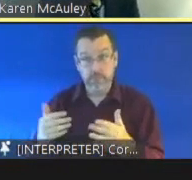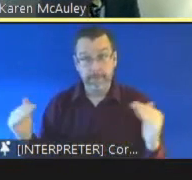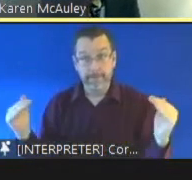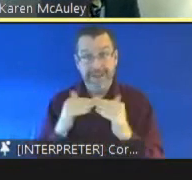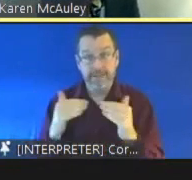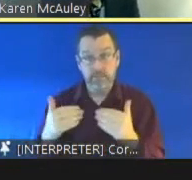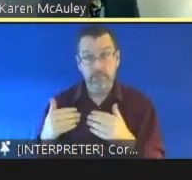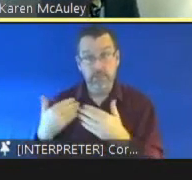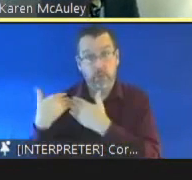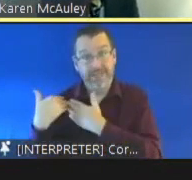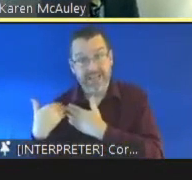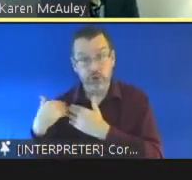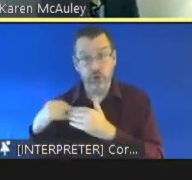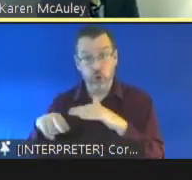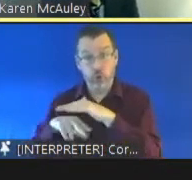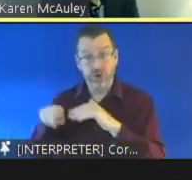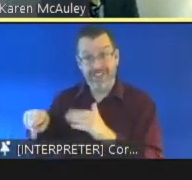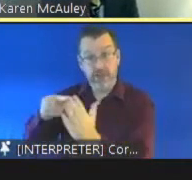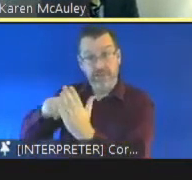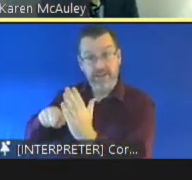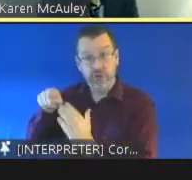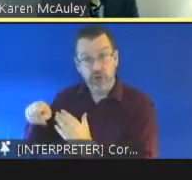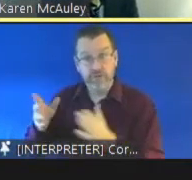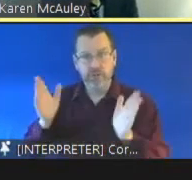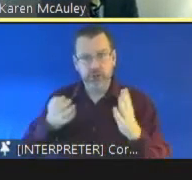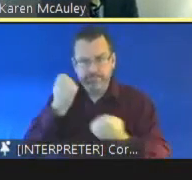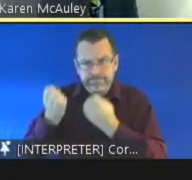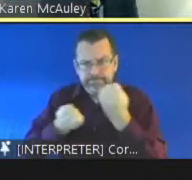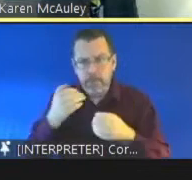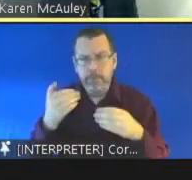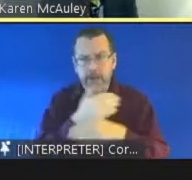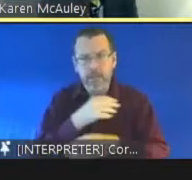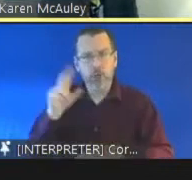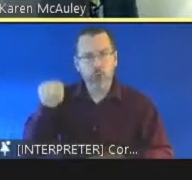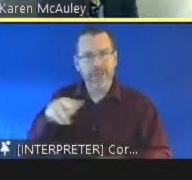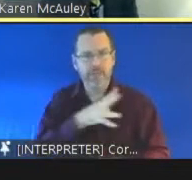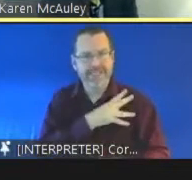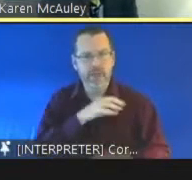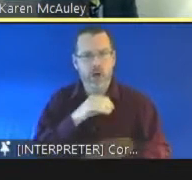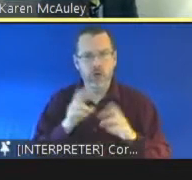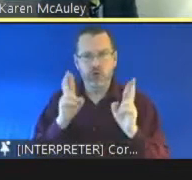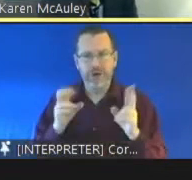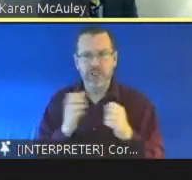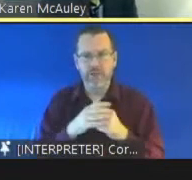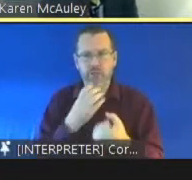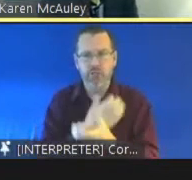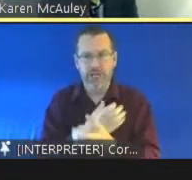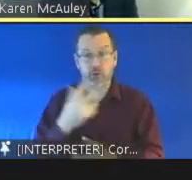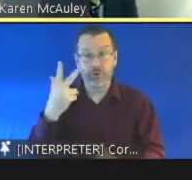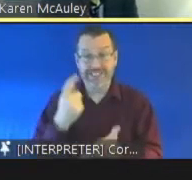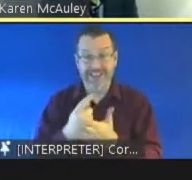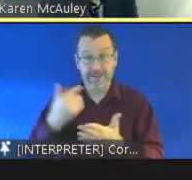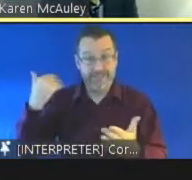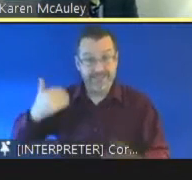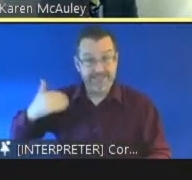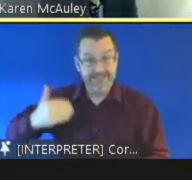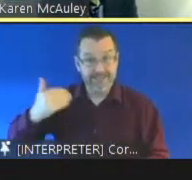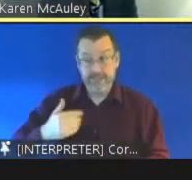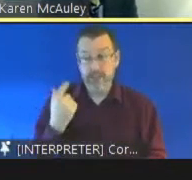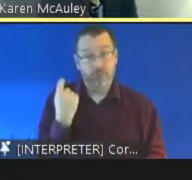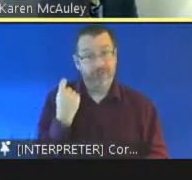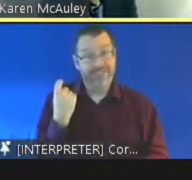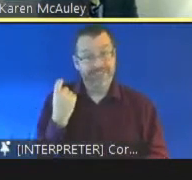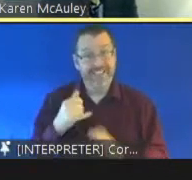and their rights under this convention has been examined by the UN Committee on the Rights of the Child on three occasions to date, most recently in